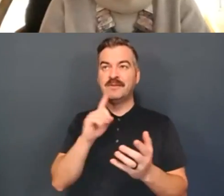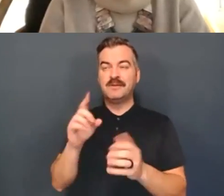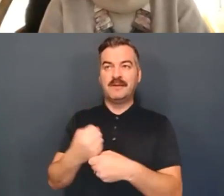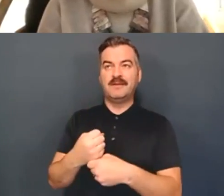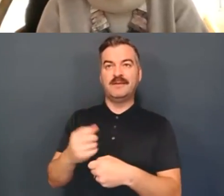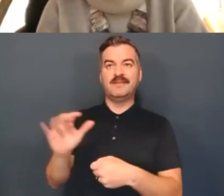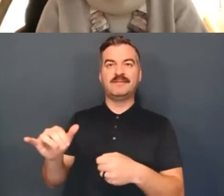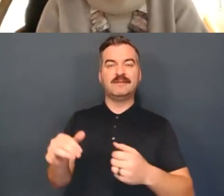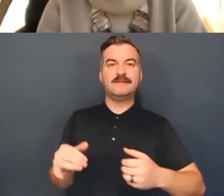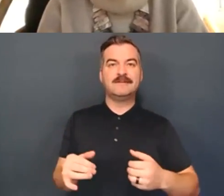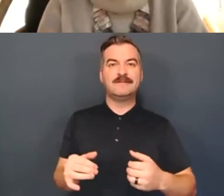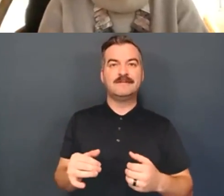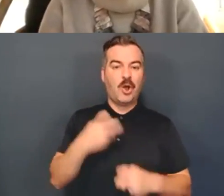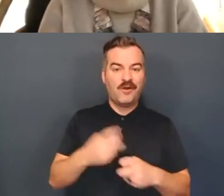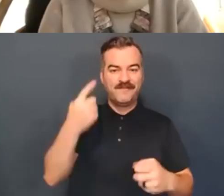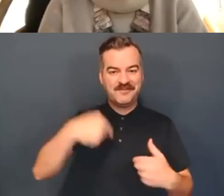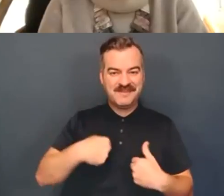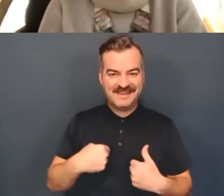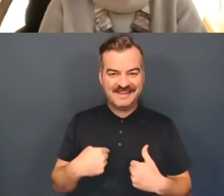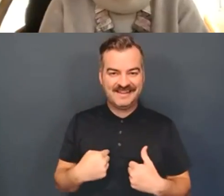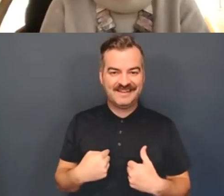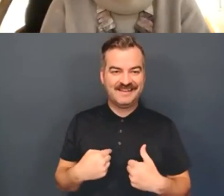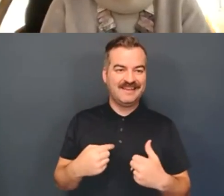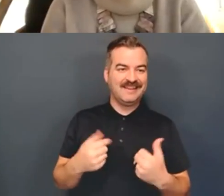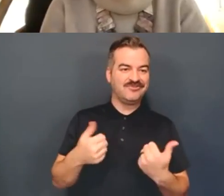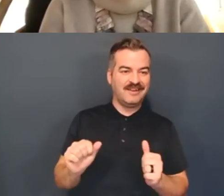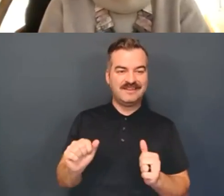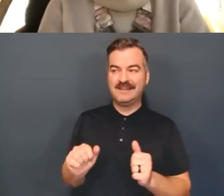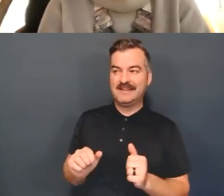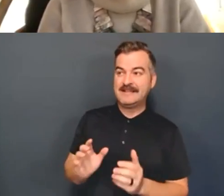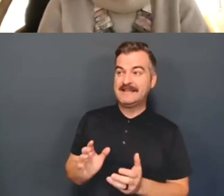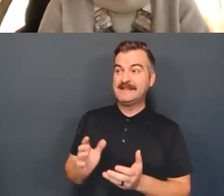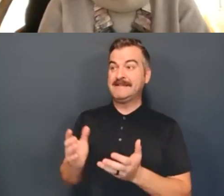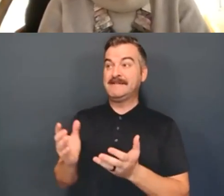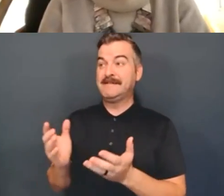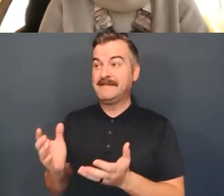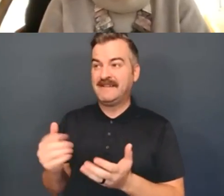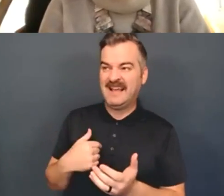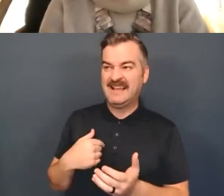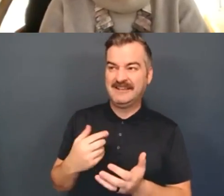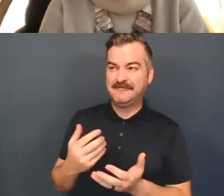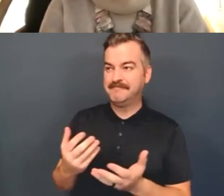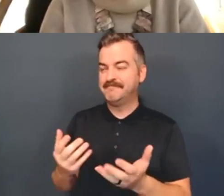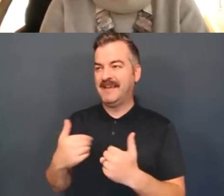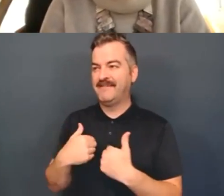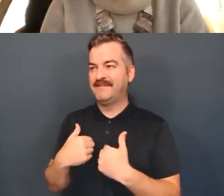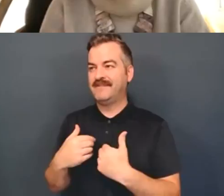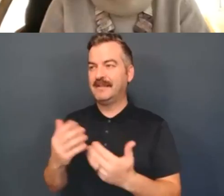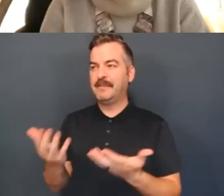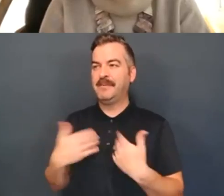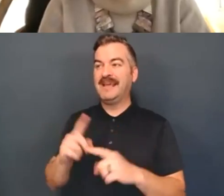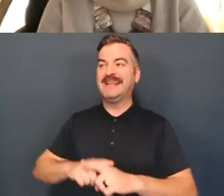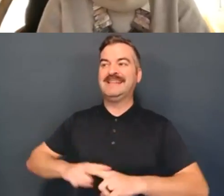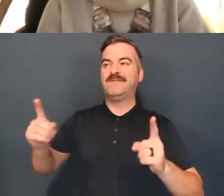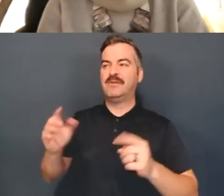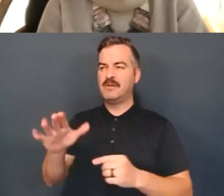difficult for me, uh, to approach them, um, with a different model.